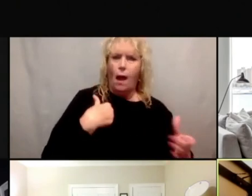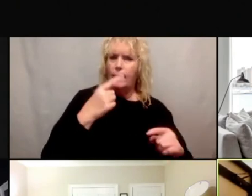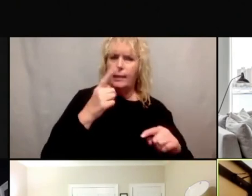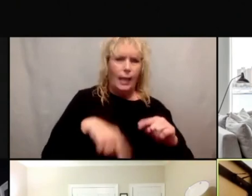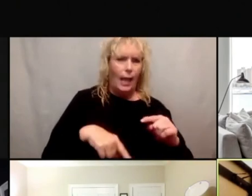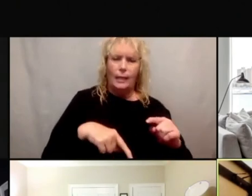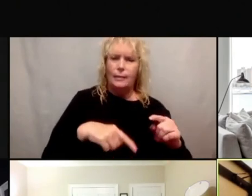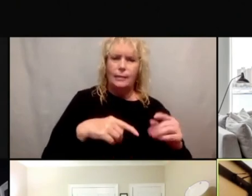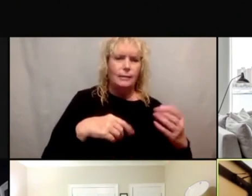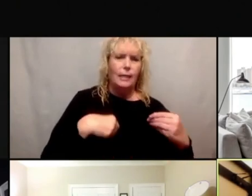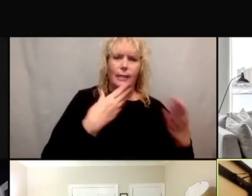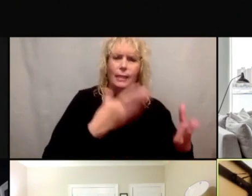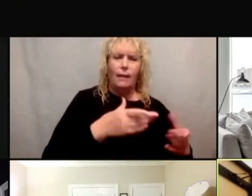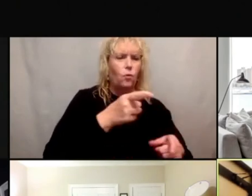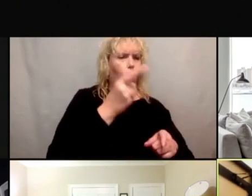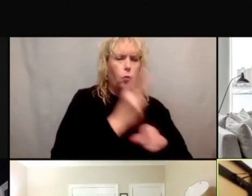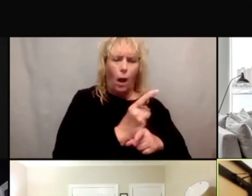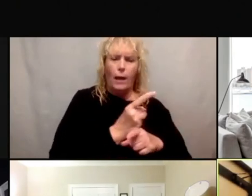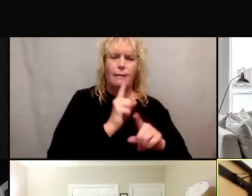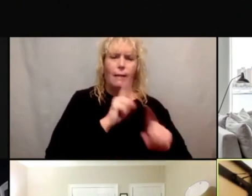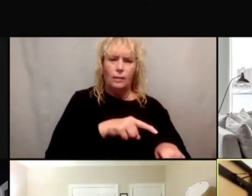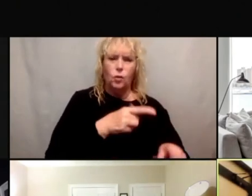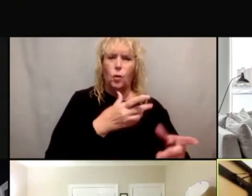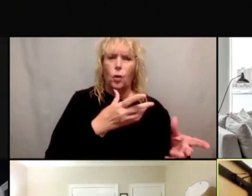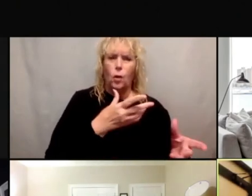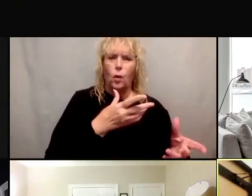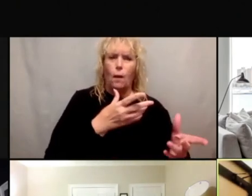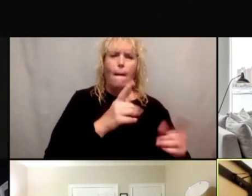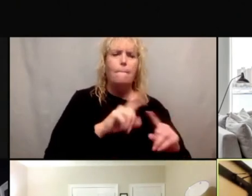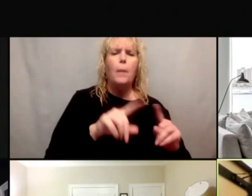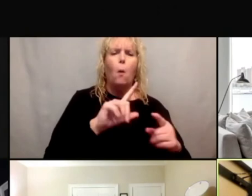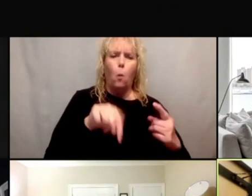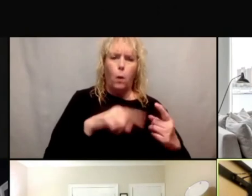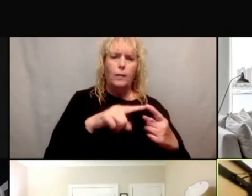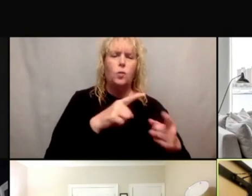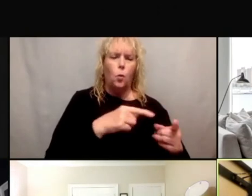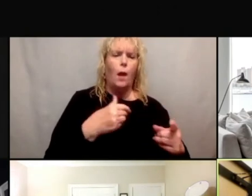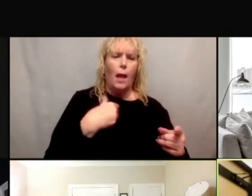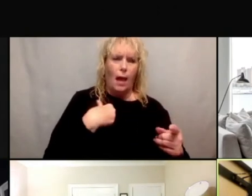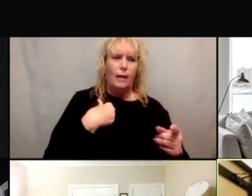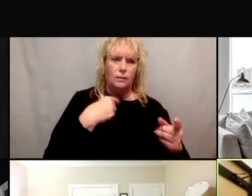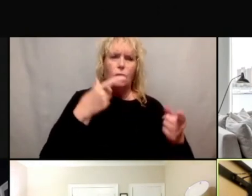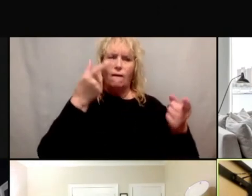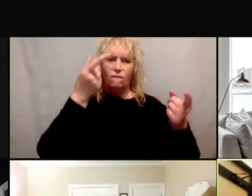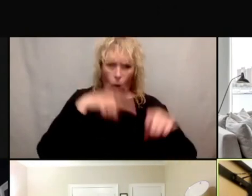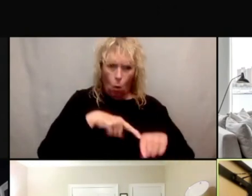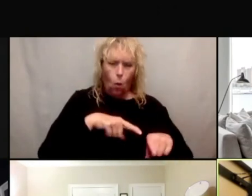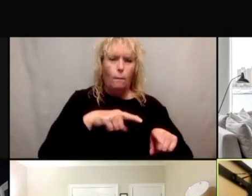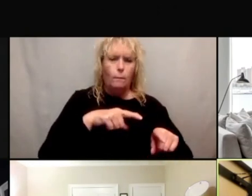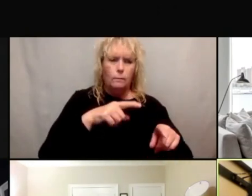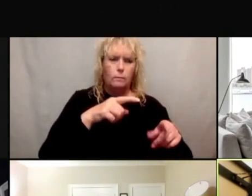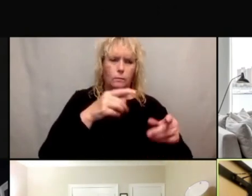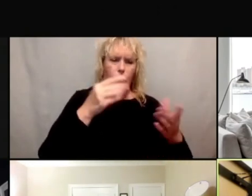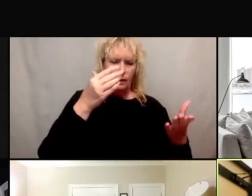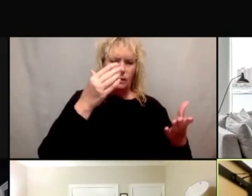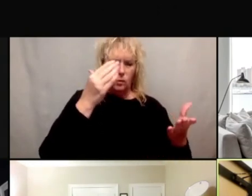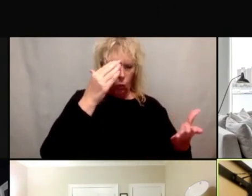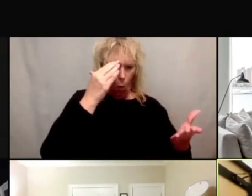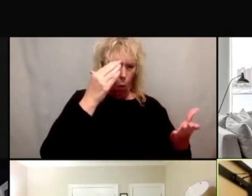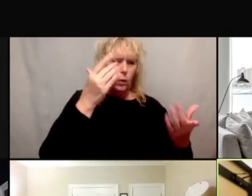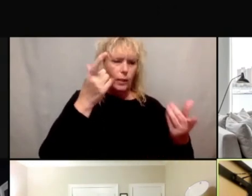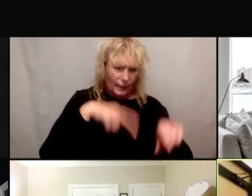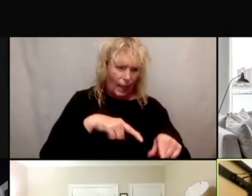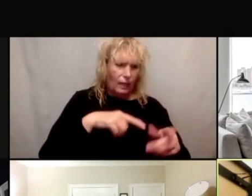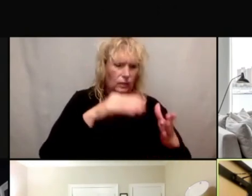give you a proper answer, but any informed consent would tell you this is what the study is recruiting for. Now, if